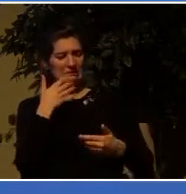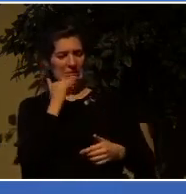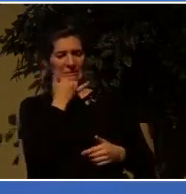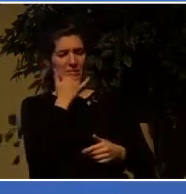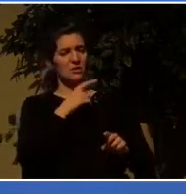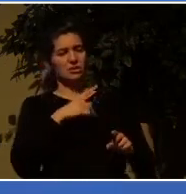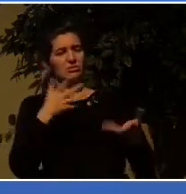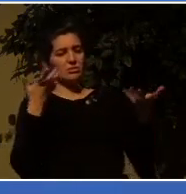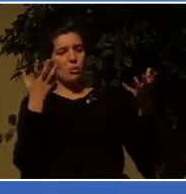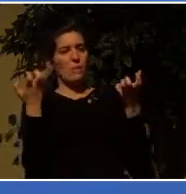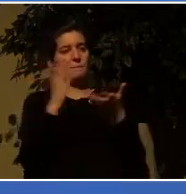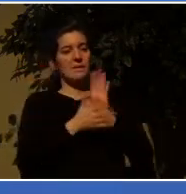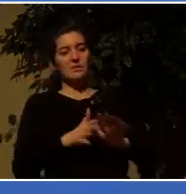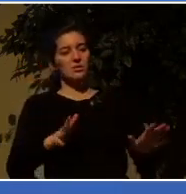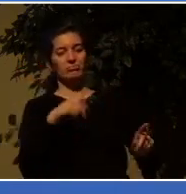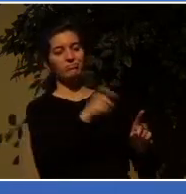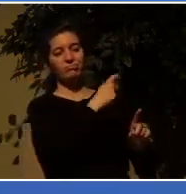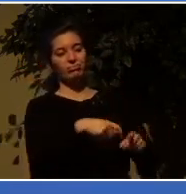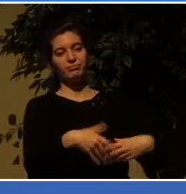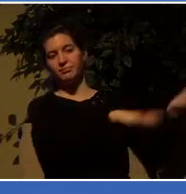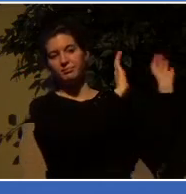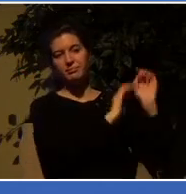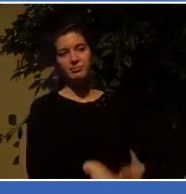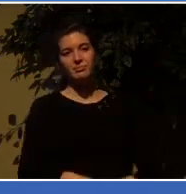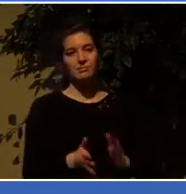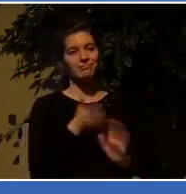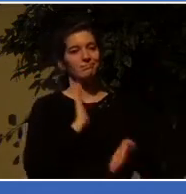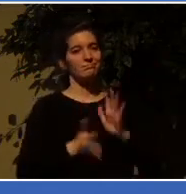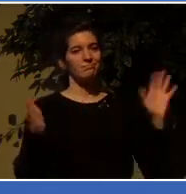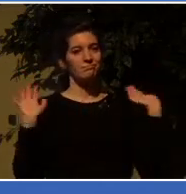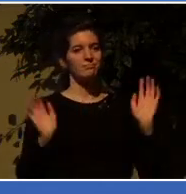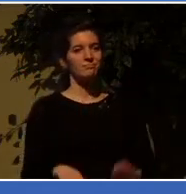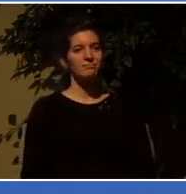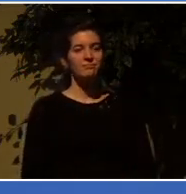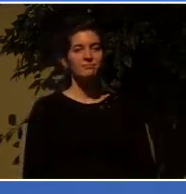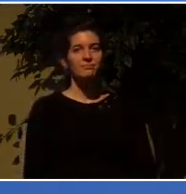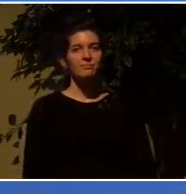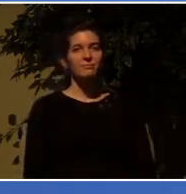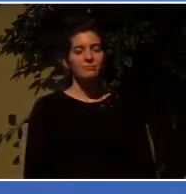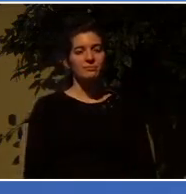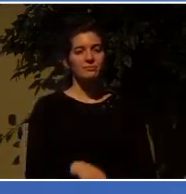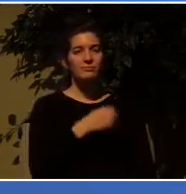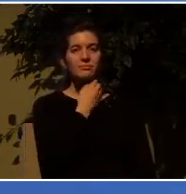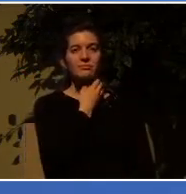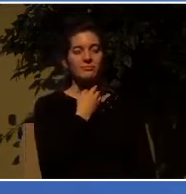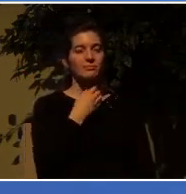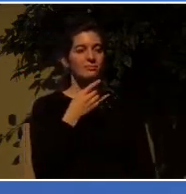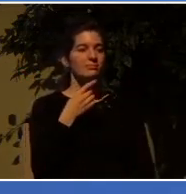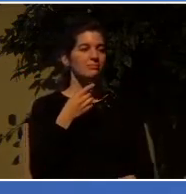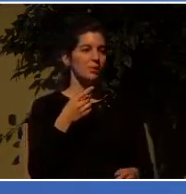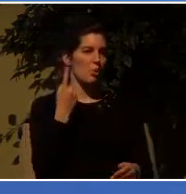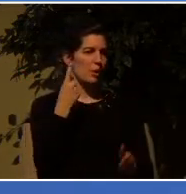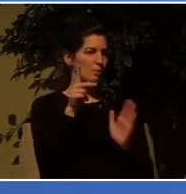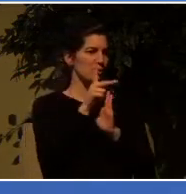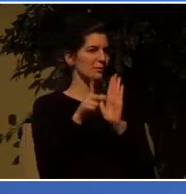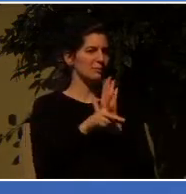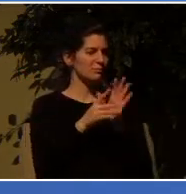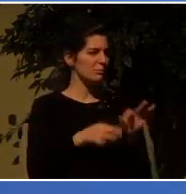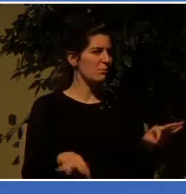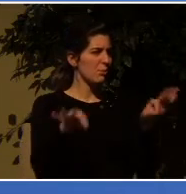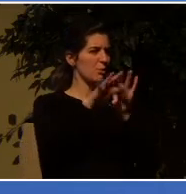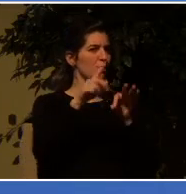there is a profoundly important principle in this whole situation that you and I would do well to observe and understand, and that is this.